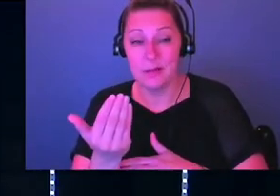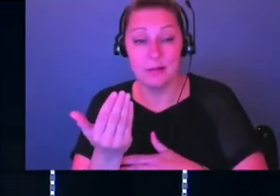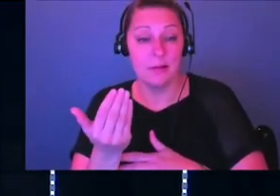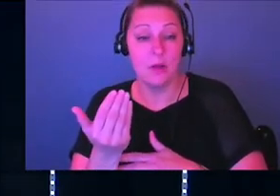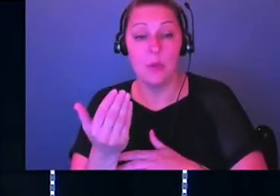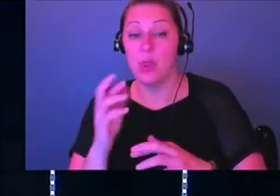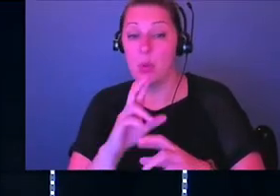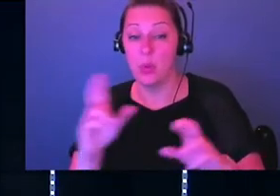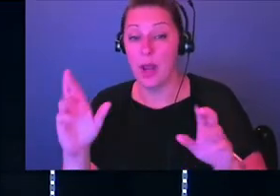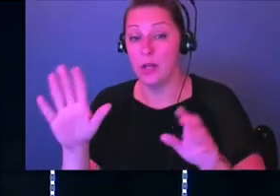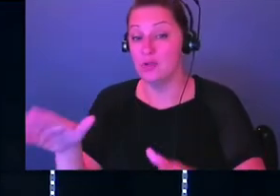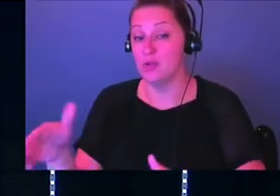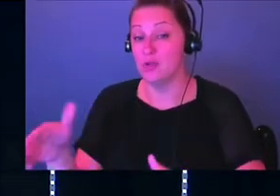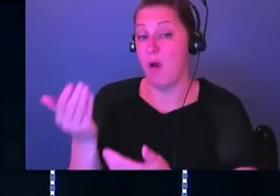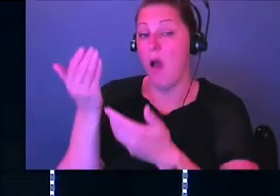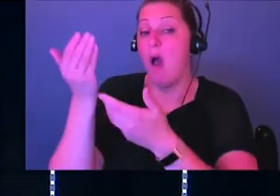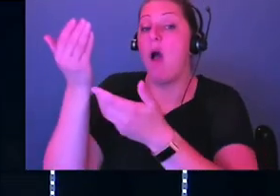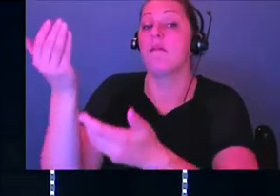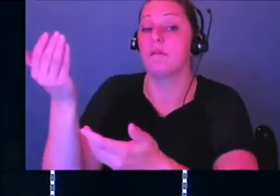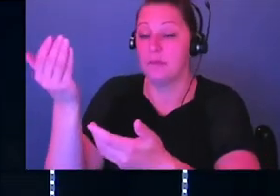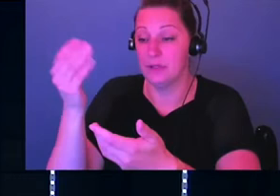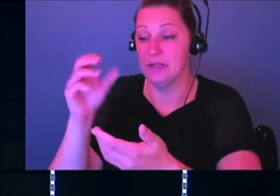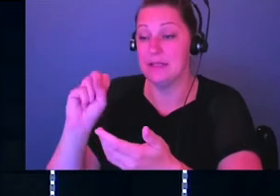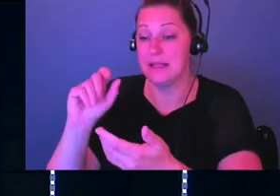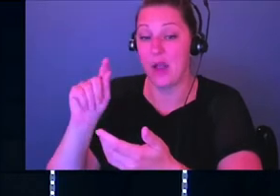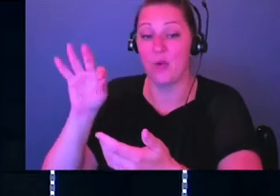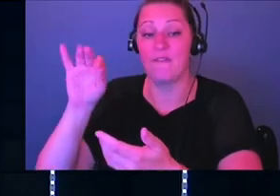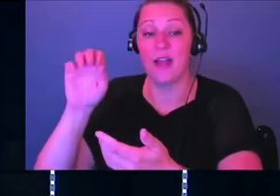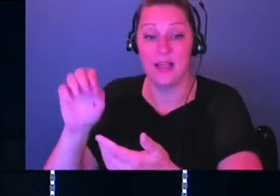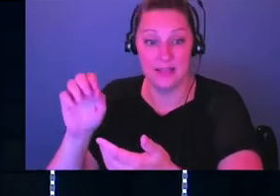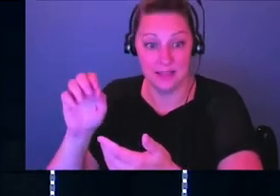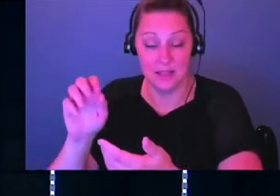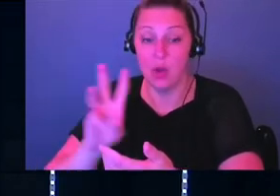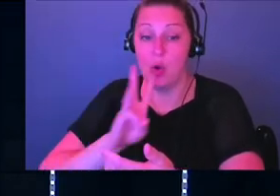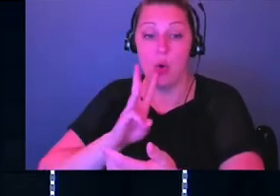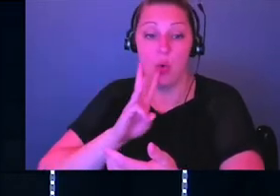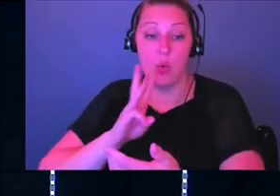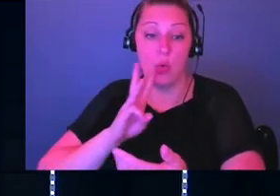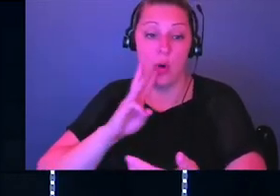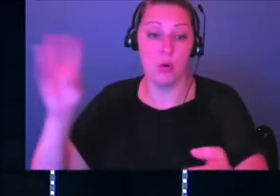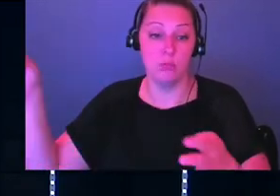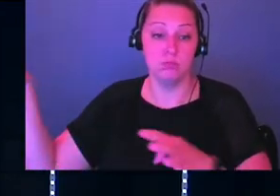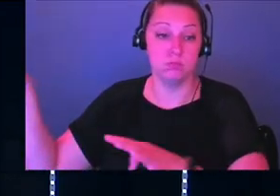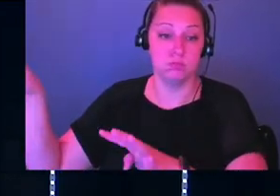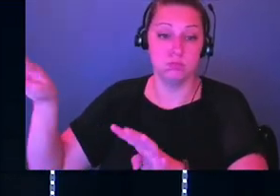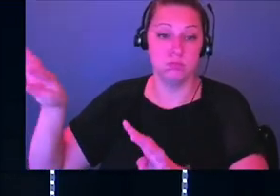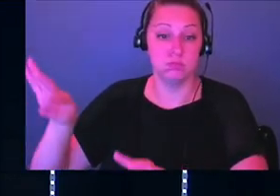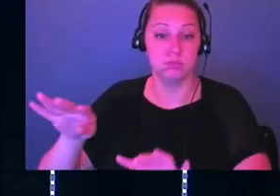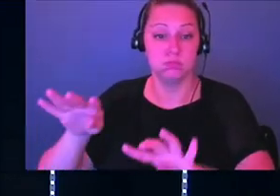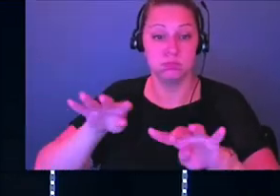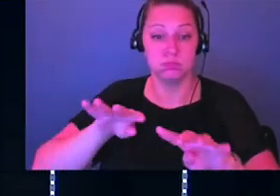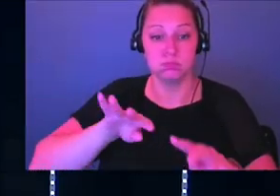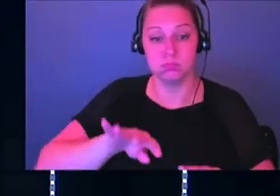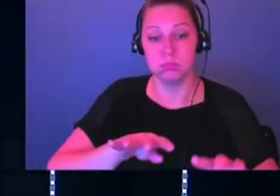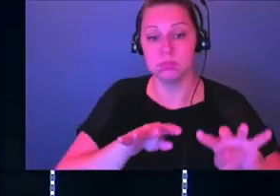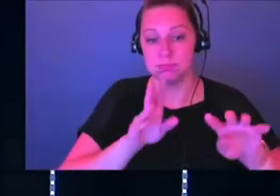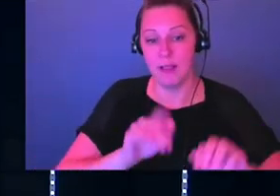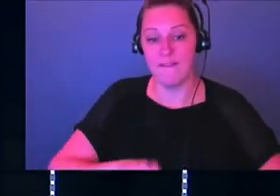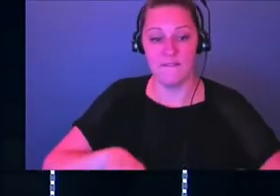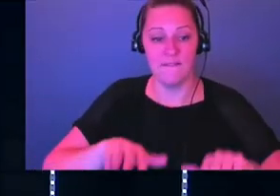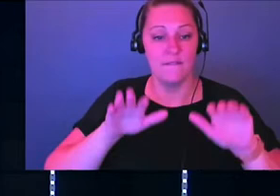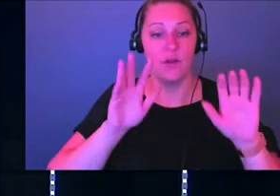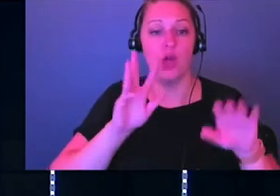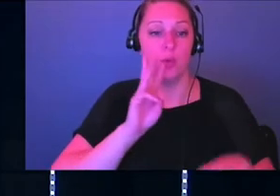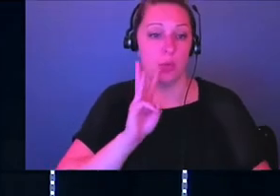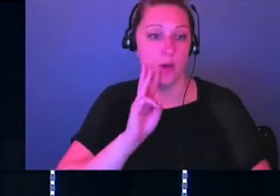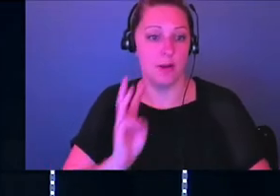sacrifice, there it was. Water flowing from the direction of Edom and the land was filled with